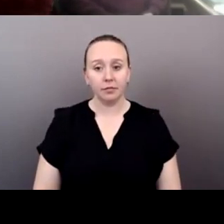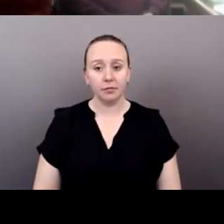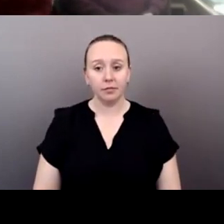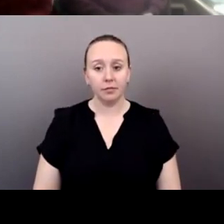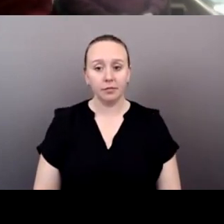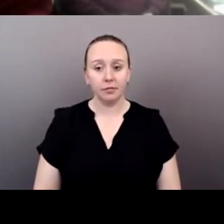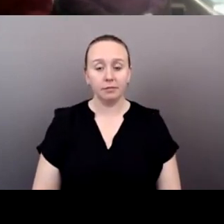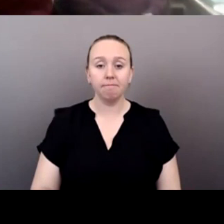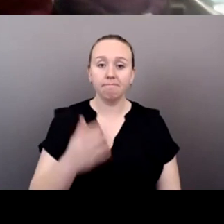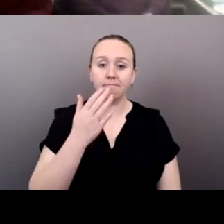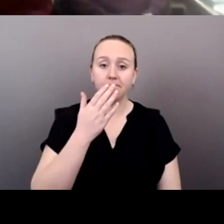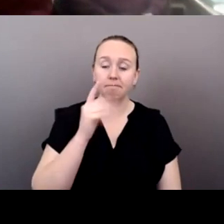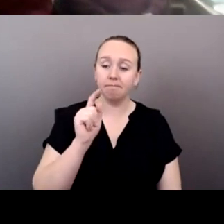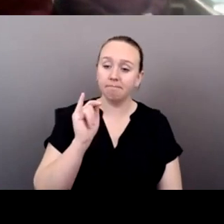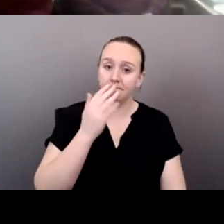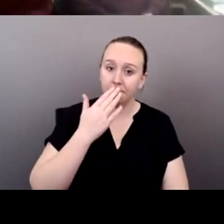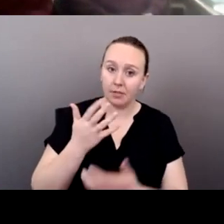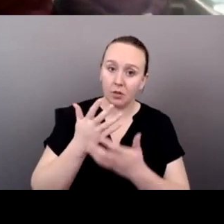Thank you so much for sharing that Marlene.